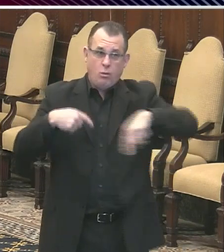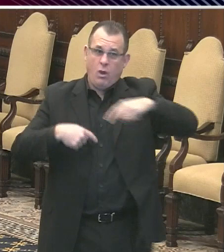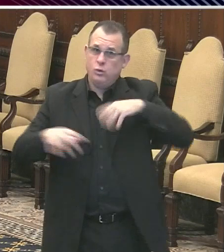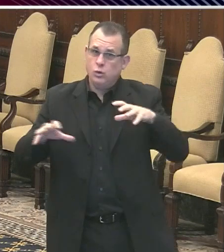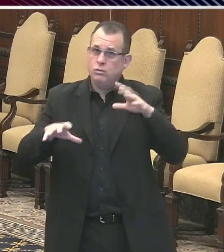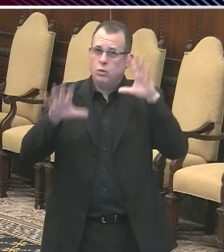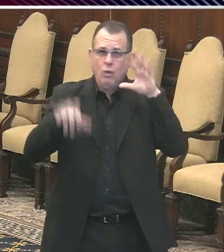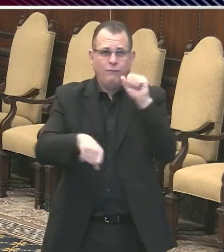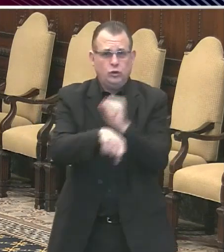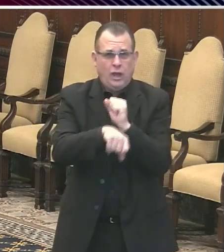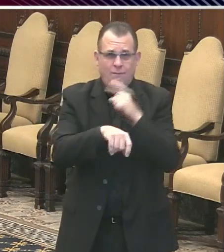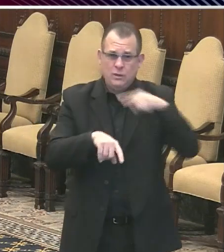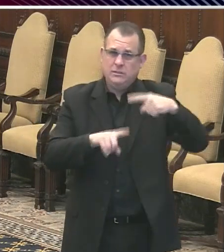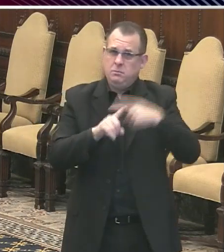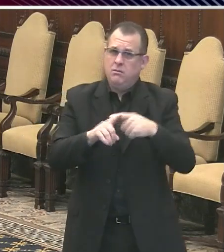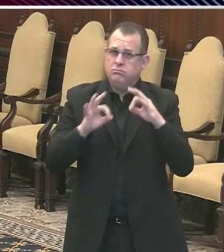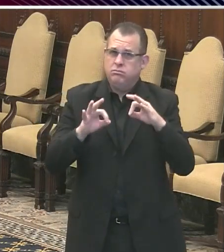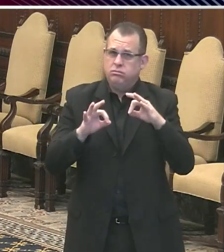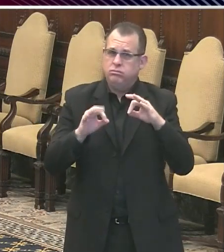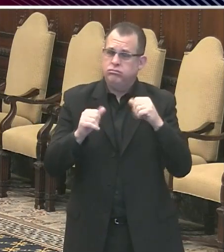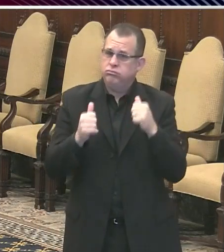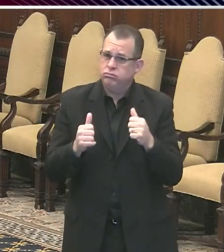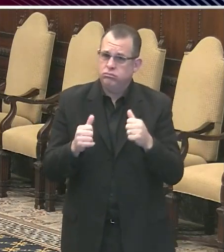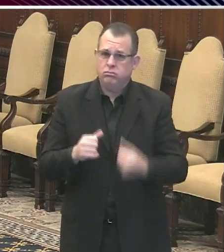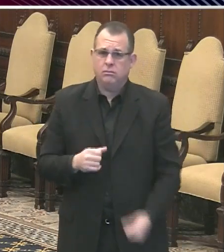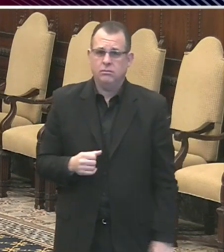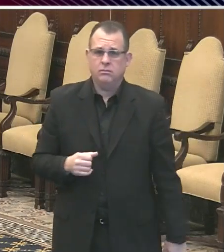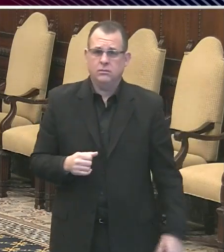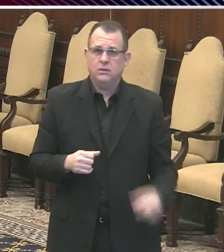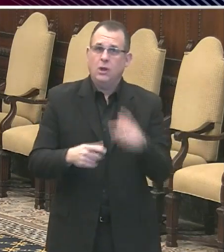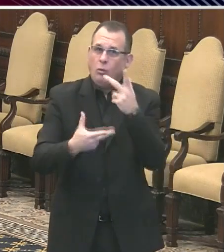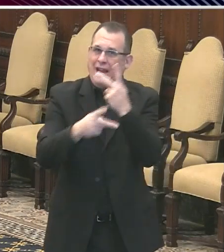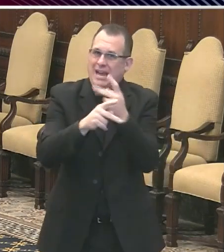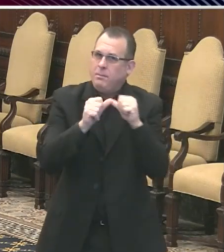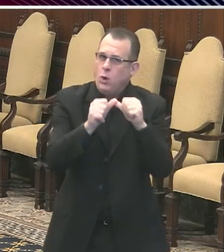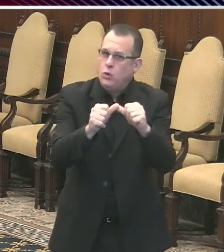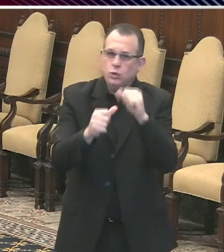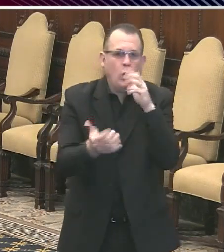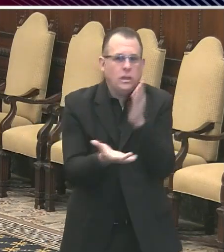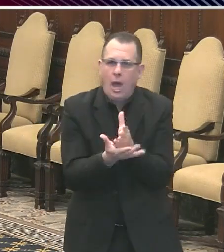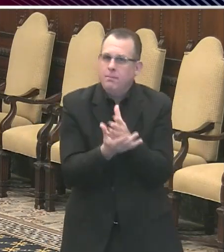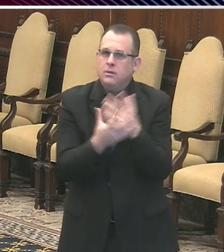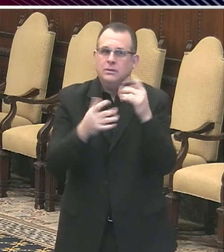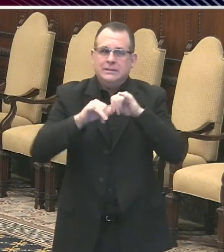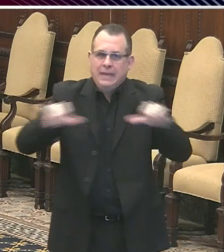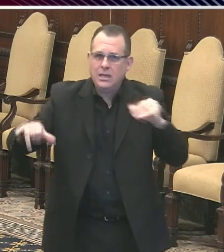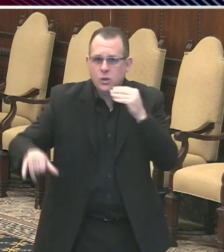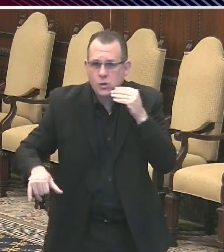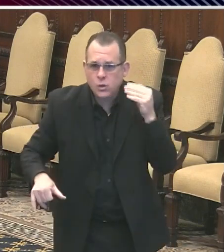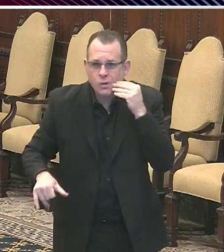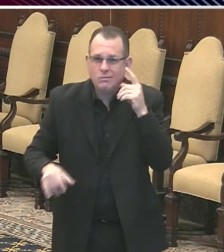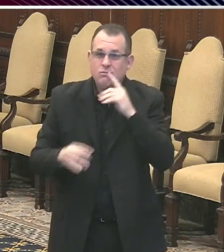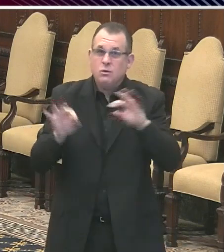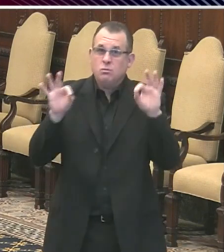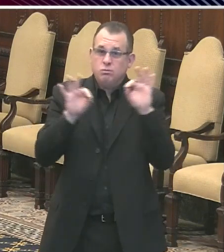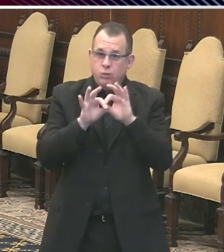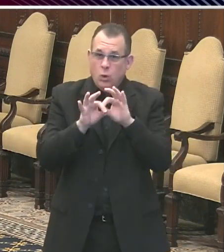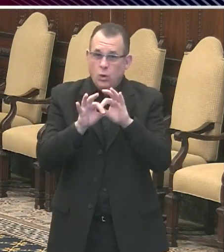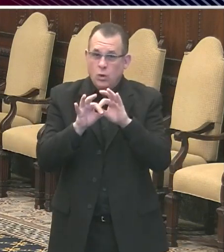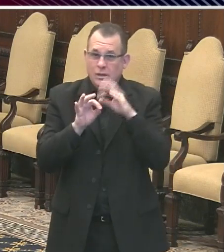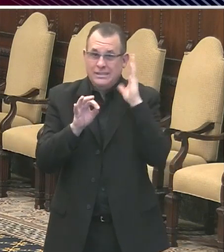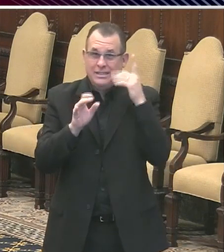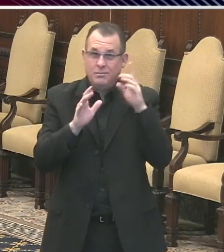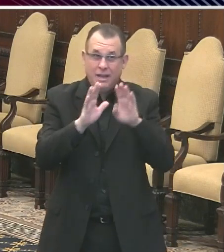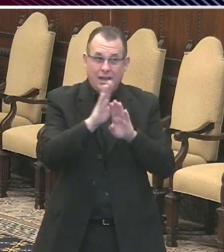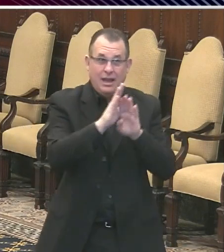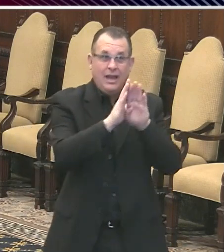And we need to keep that up. We are at a very critical point in this crisis. There may be early signs that we are past the worst of this. But the